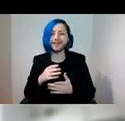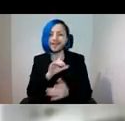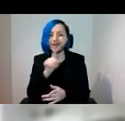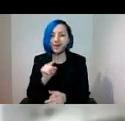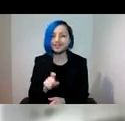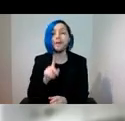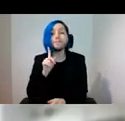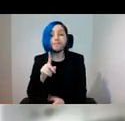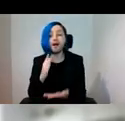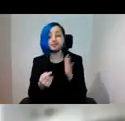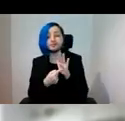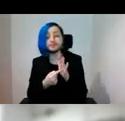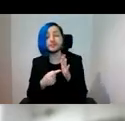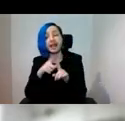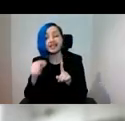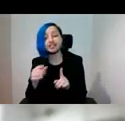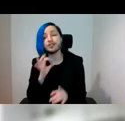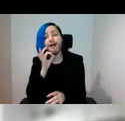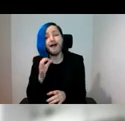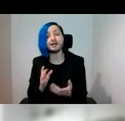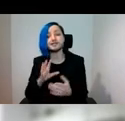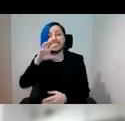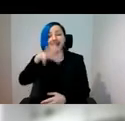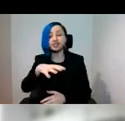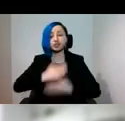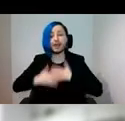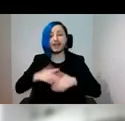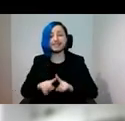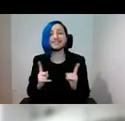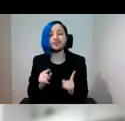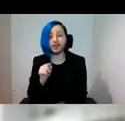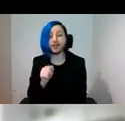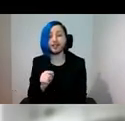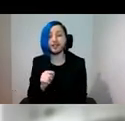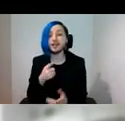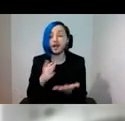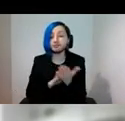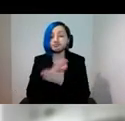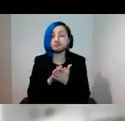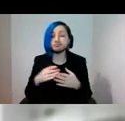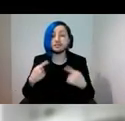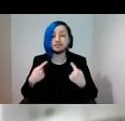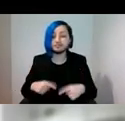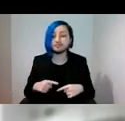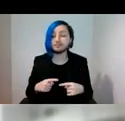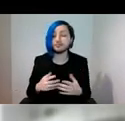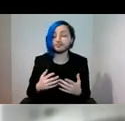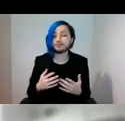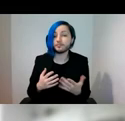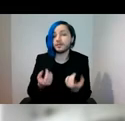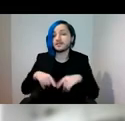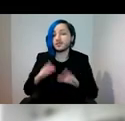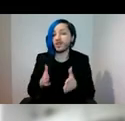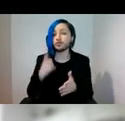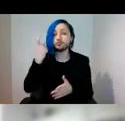digital, in what it's asking differently of the institution broadly, is also enablement of 21st century practice.